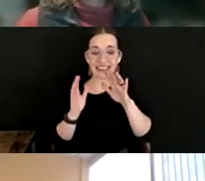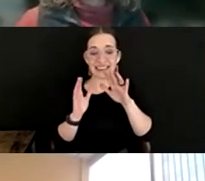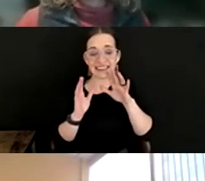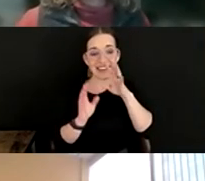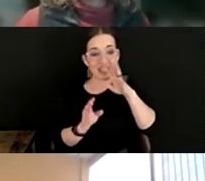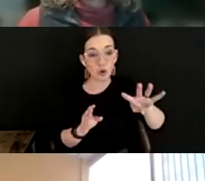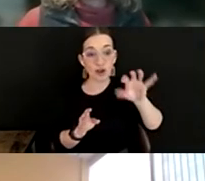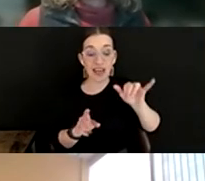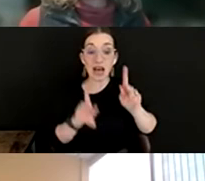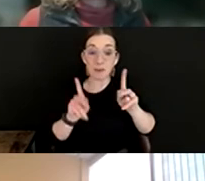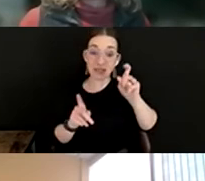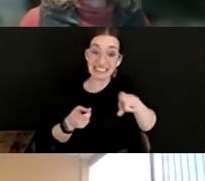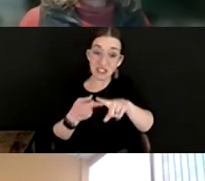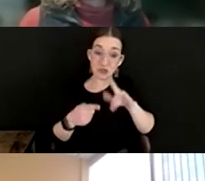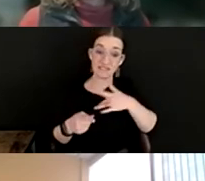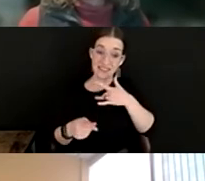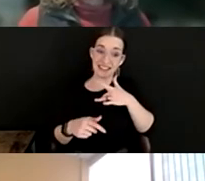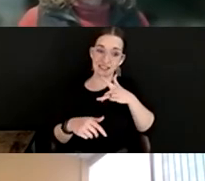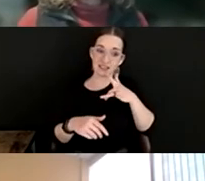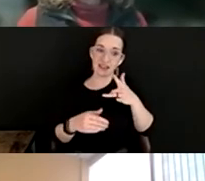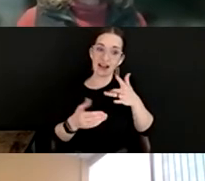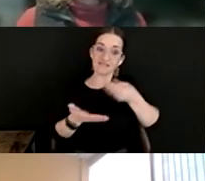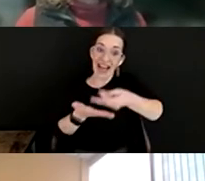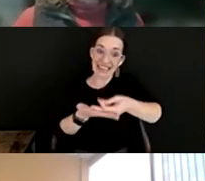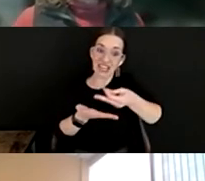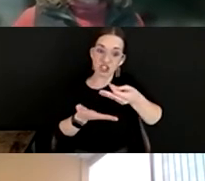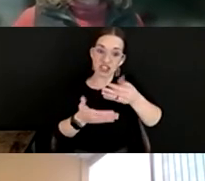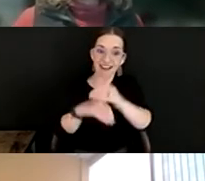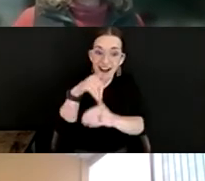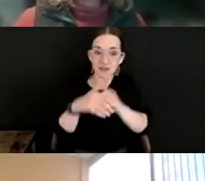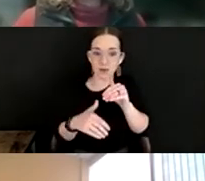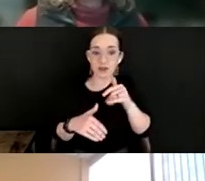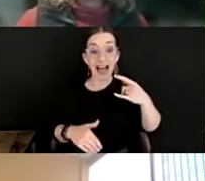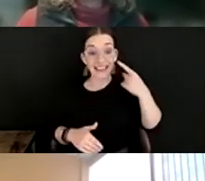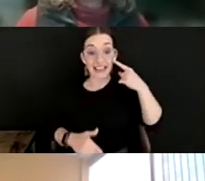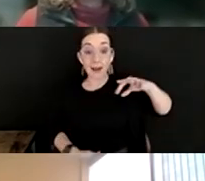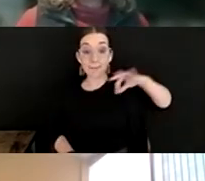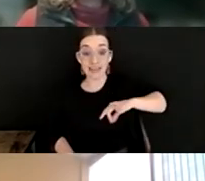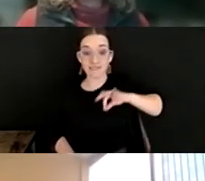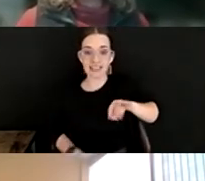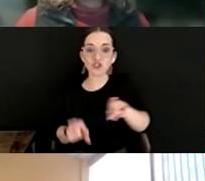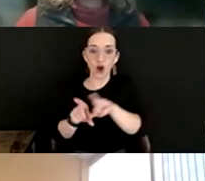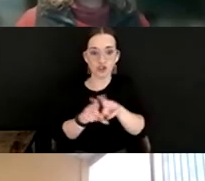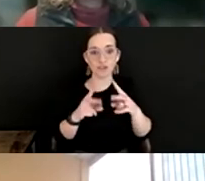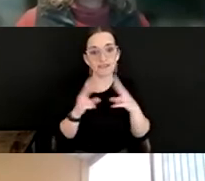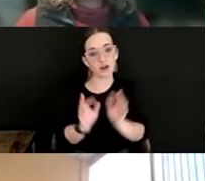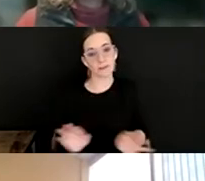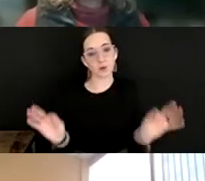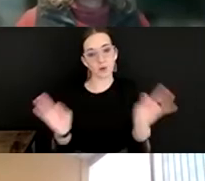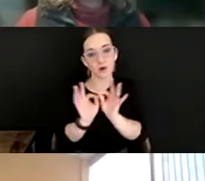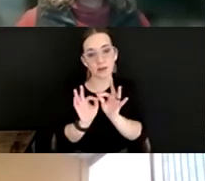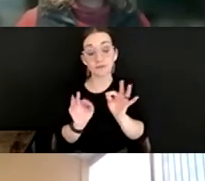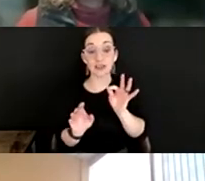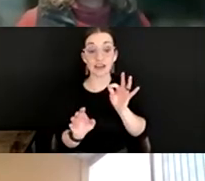feel comfortable in what they're able to do financially. I think that benefits is also super important. And organizationally, we've tried to look at